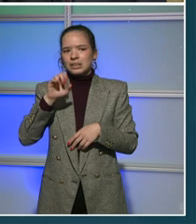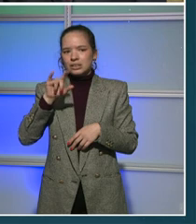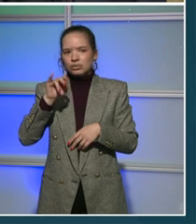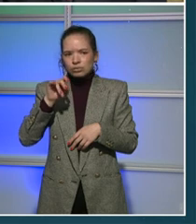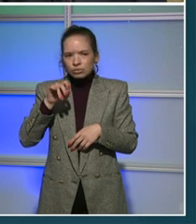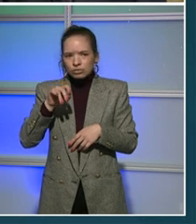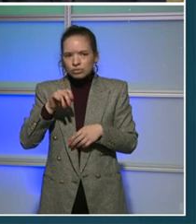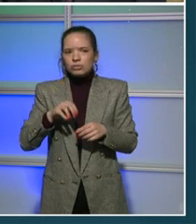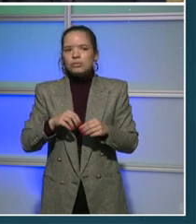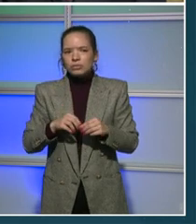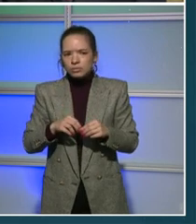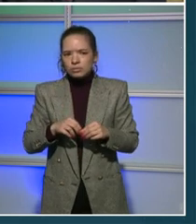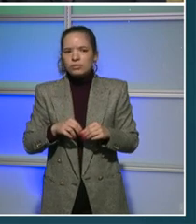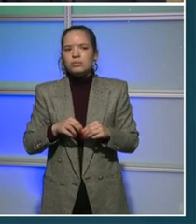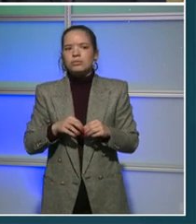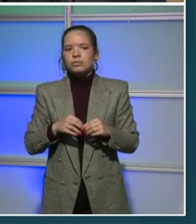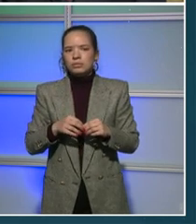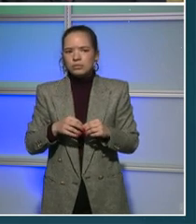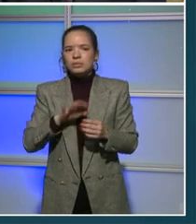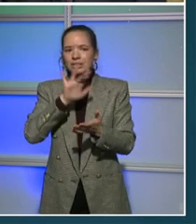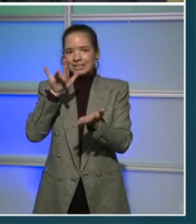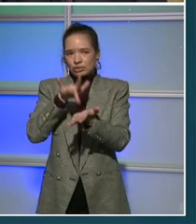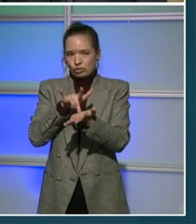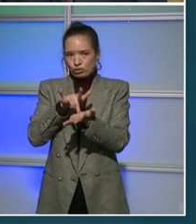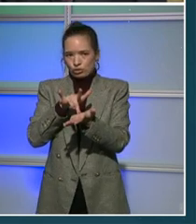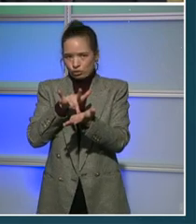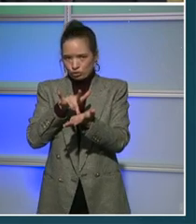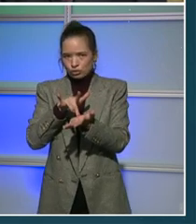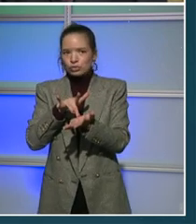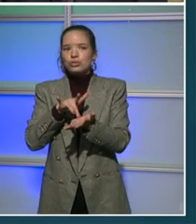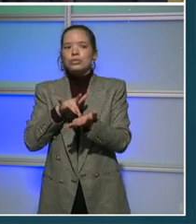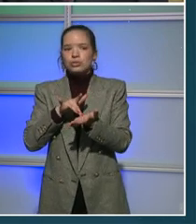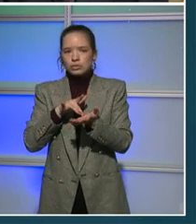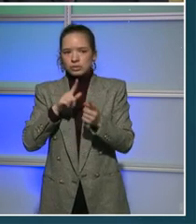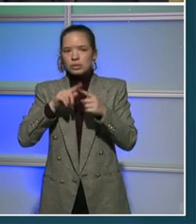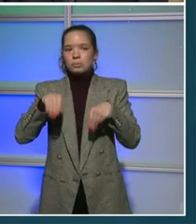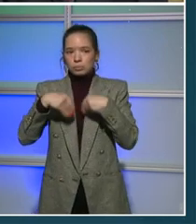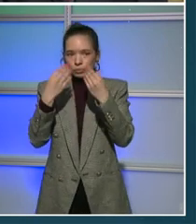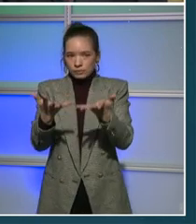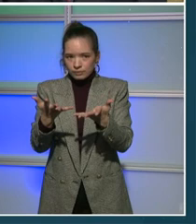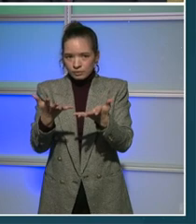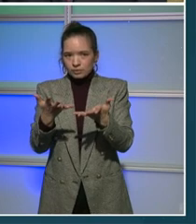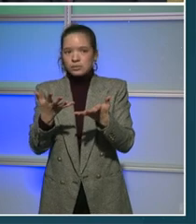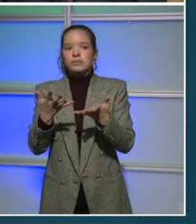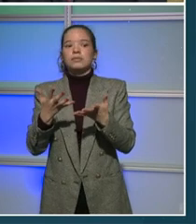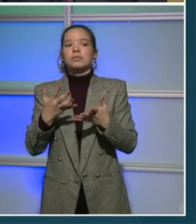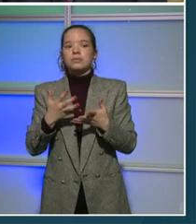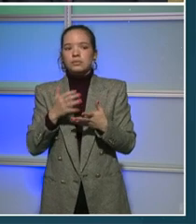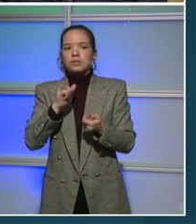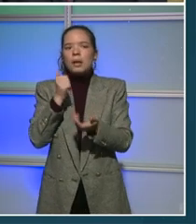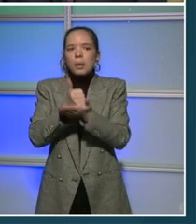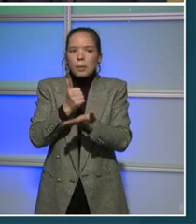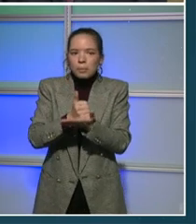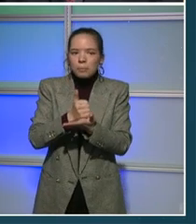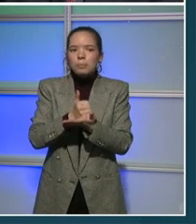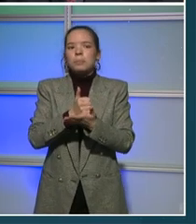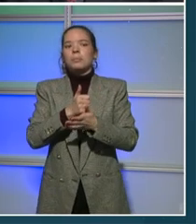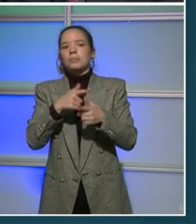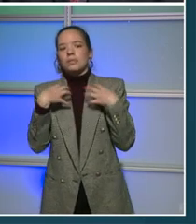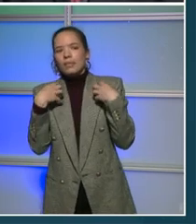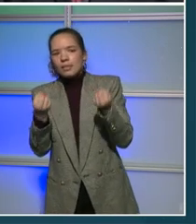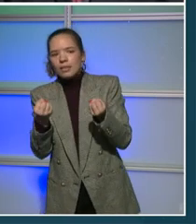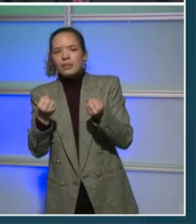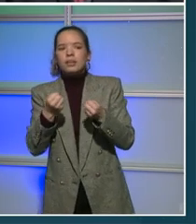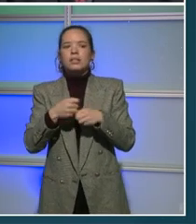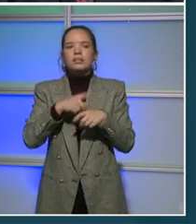crowded emergency rooms as well as expanded telehealth services for behavioral health and disability services clients. And